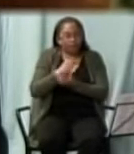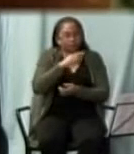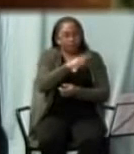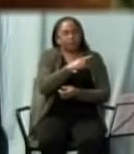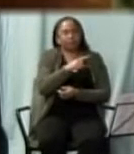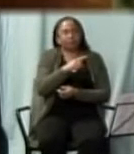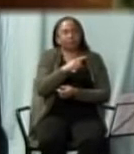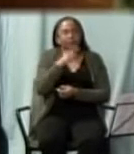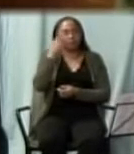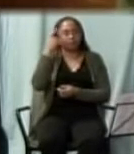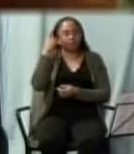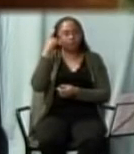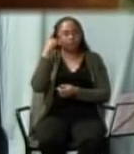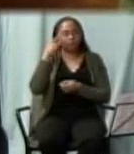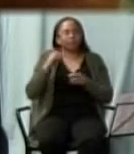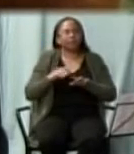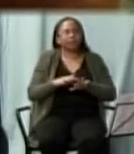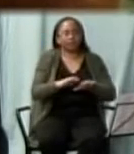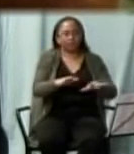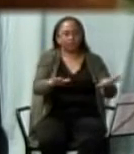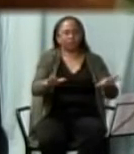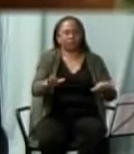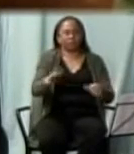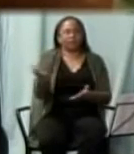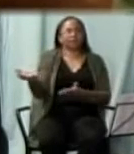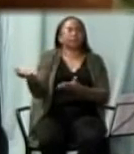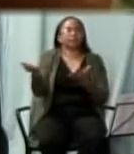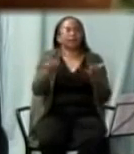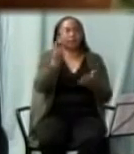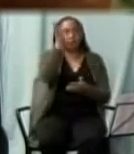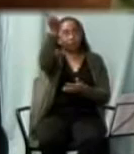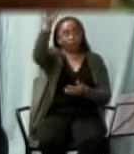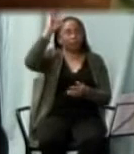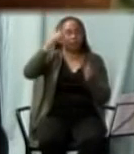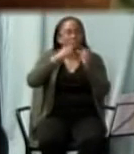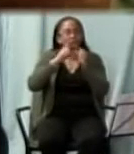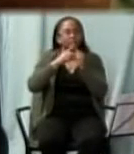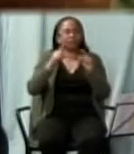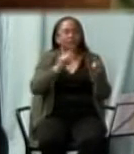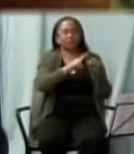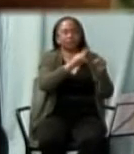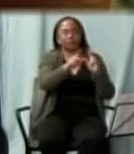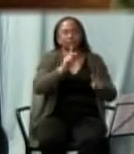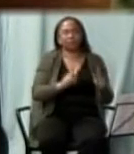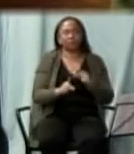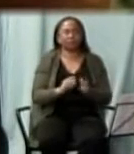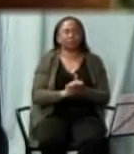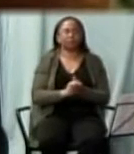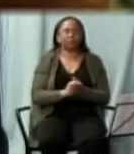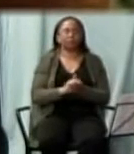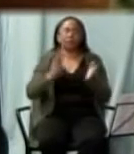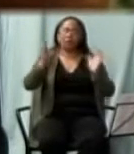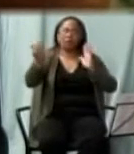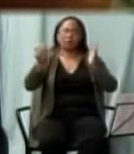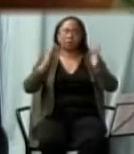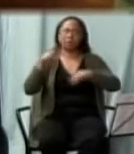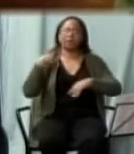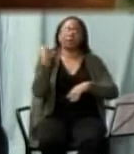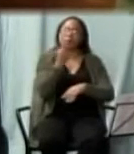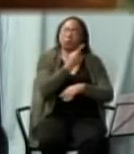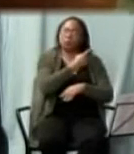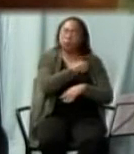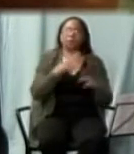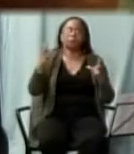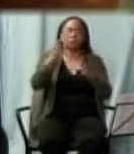bring the word of God. We too have received